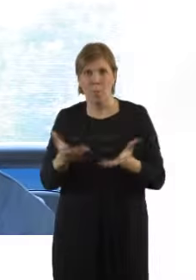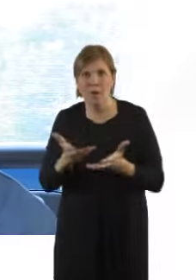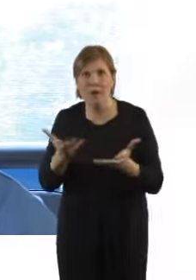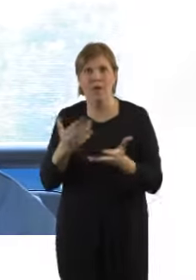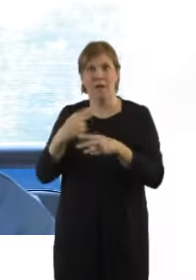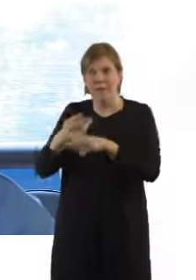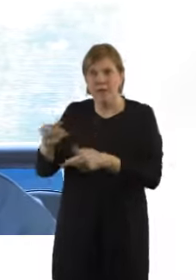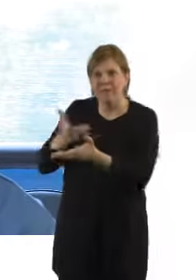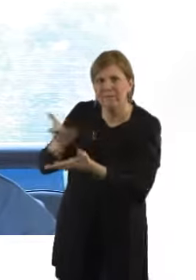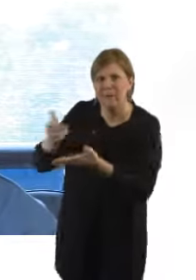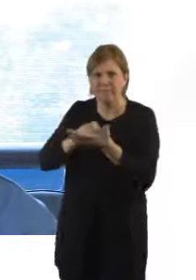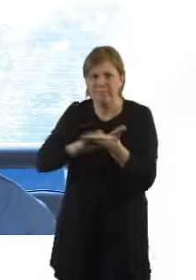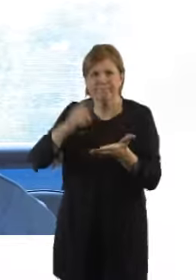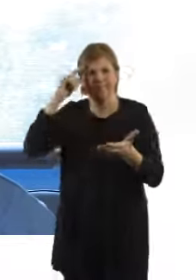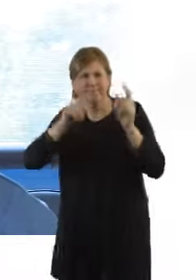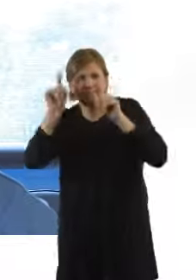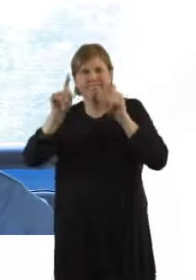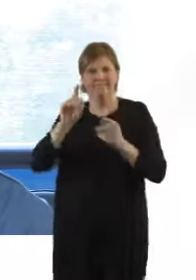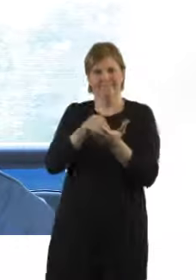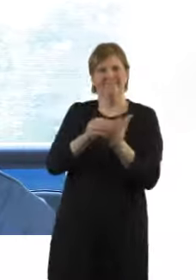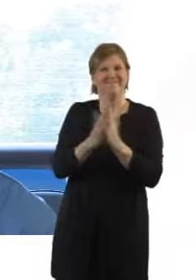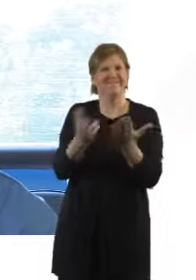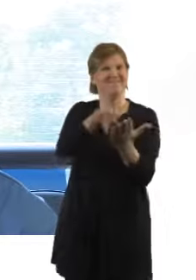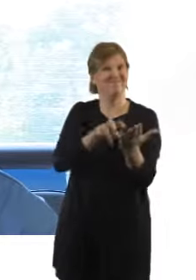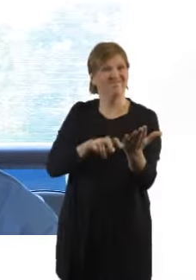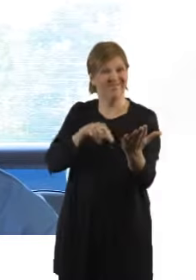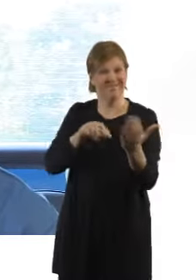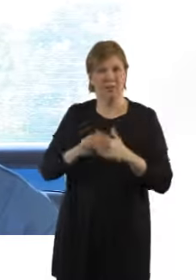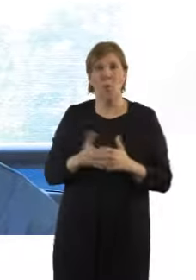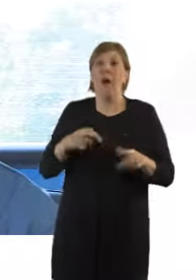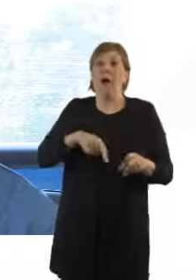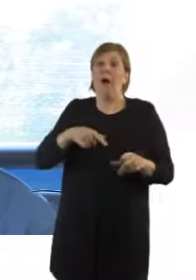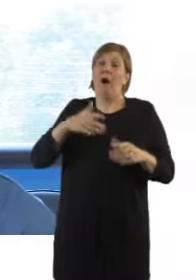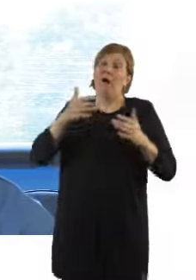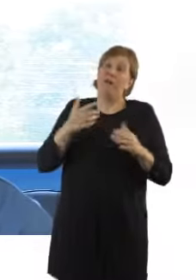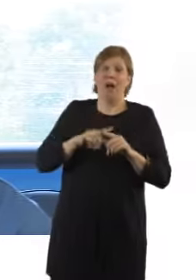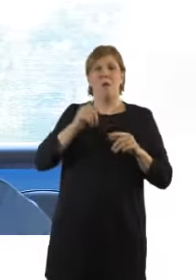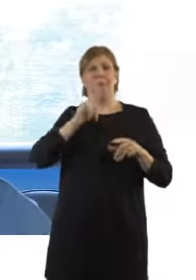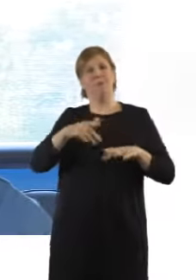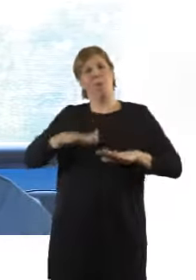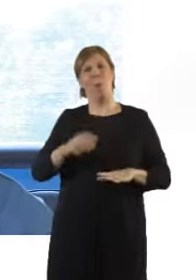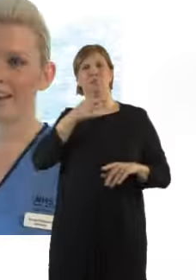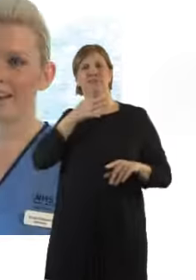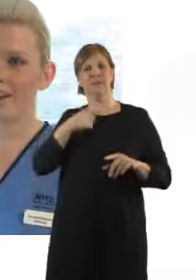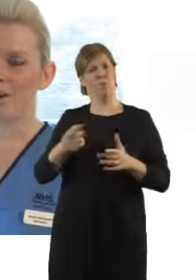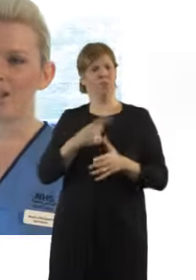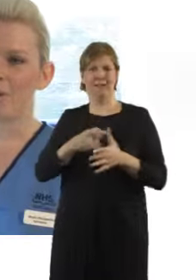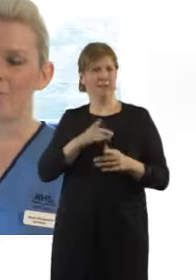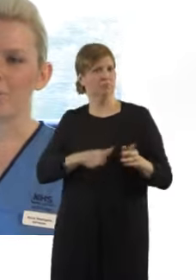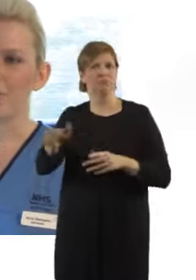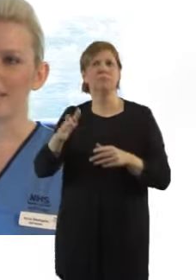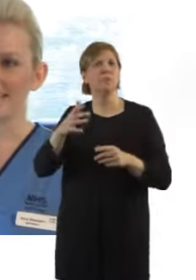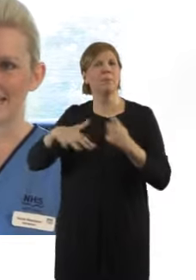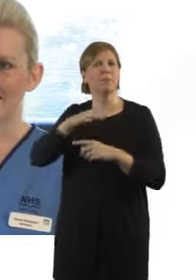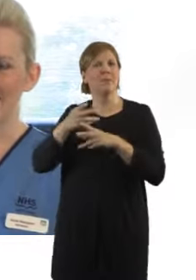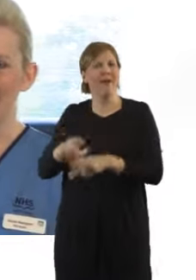write her thoughts in her birth plan in her hand-held notes. All women who are low risk are automatically eligible for a CMU birth. All other